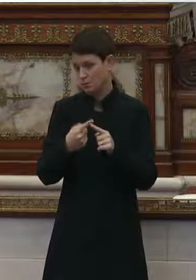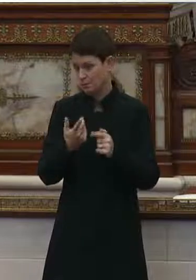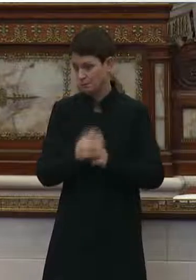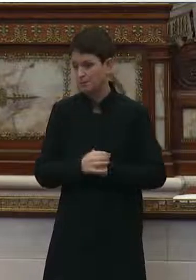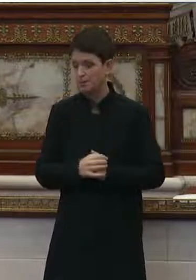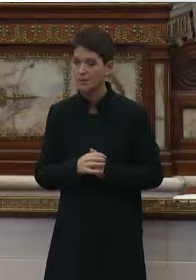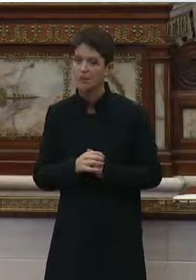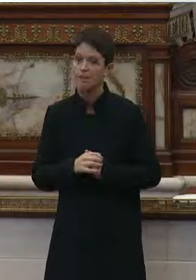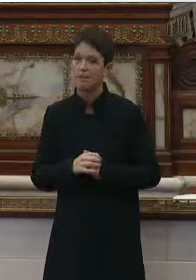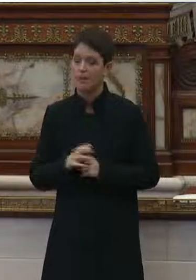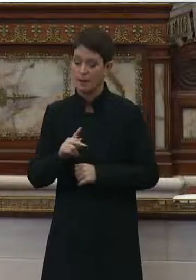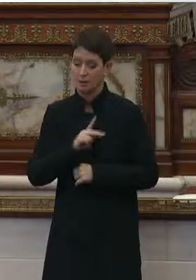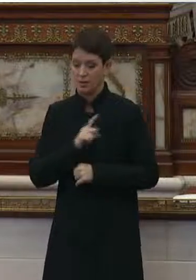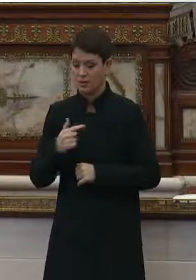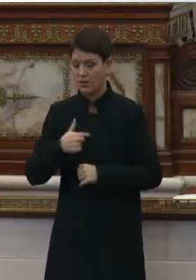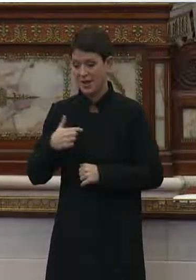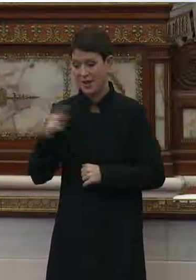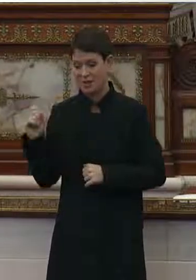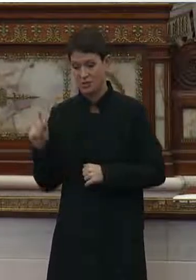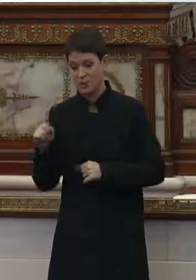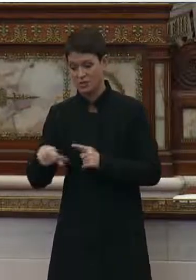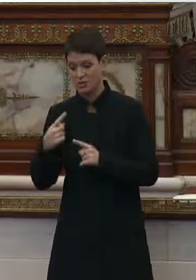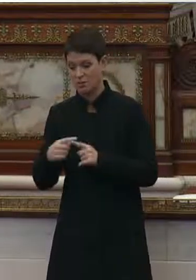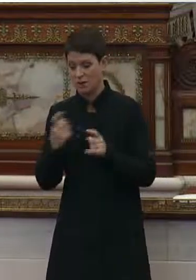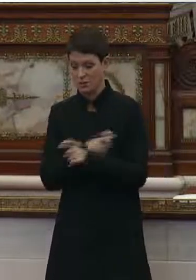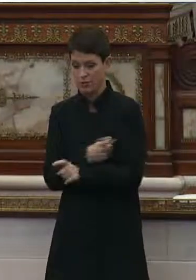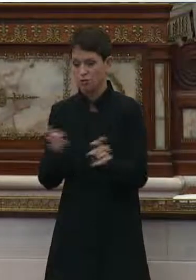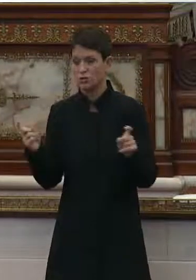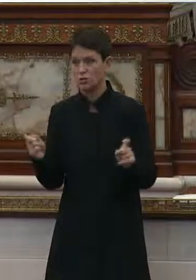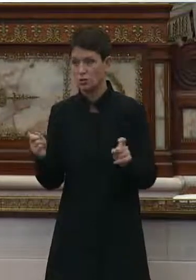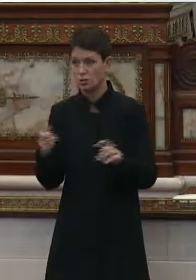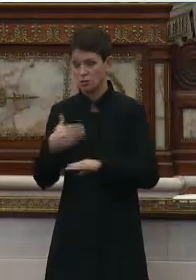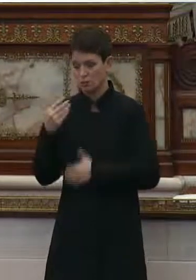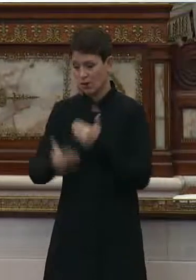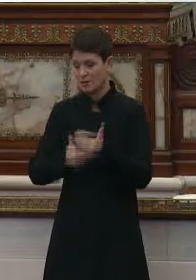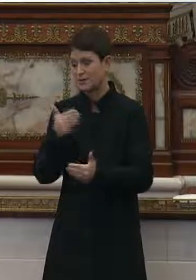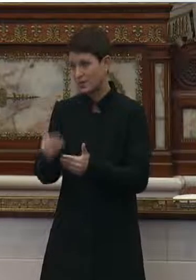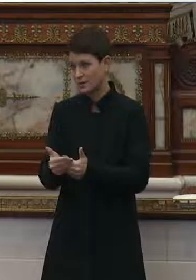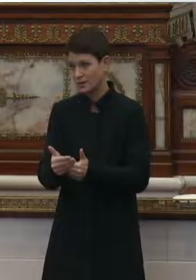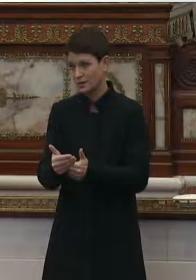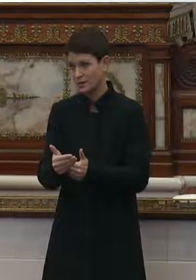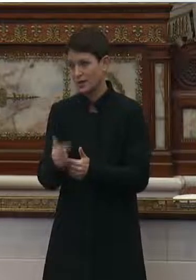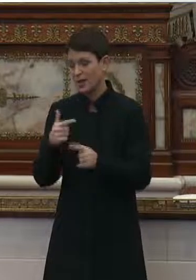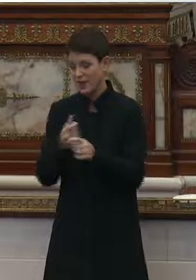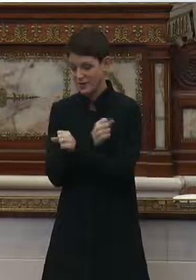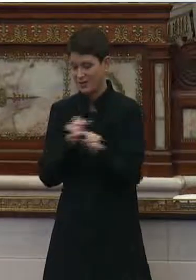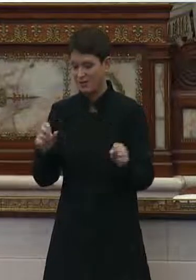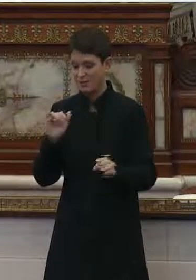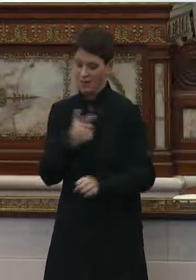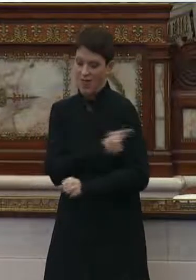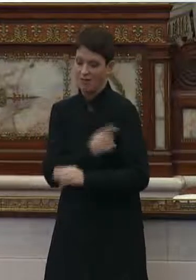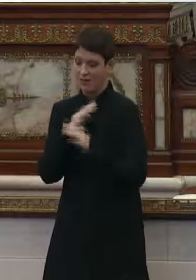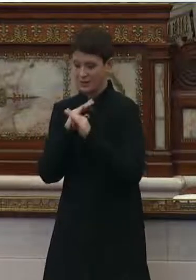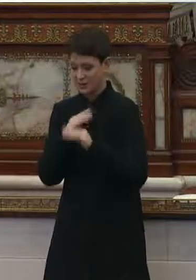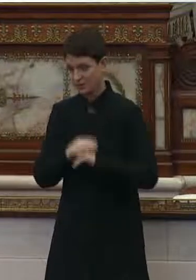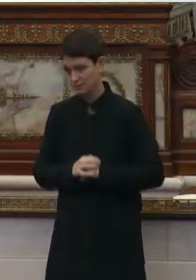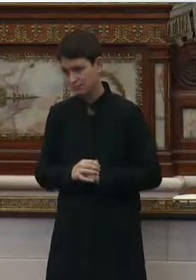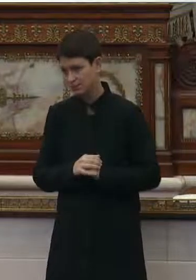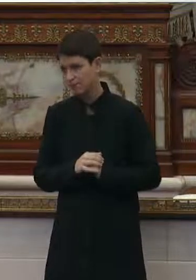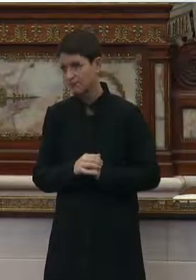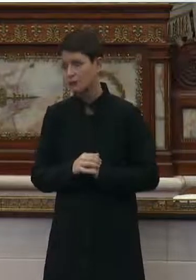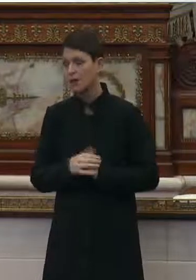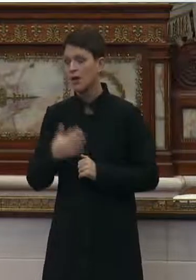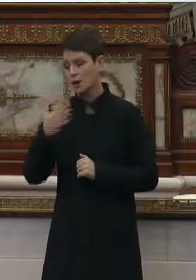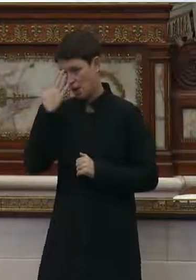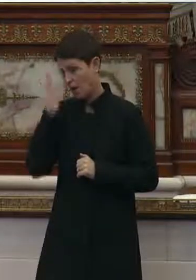Personally, I have some questions about the distribution process and the safety of this vaccine, and I know for